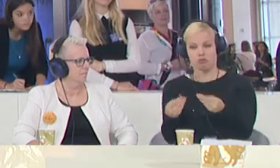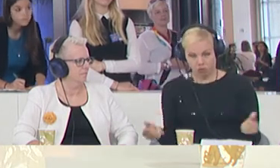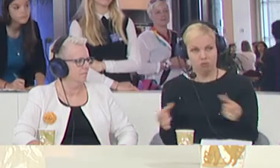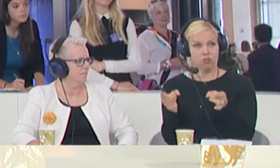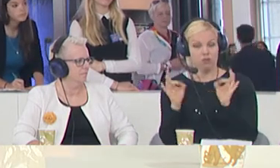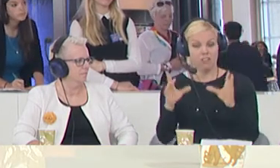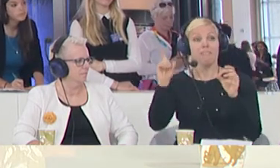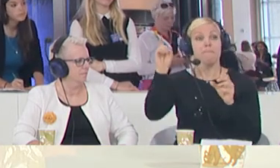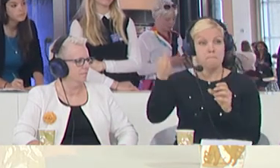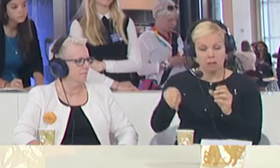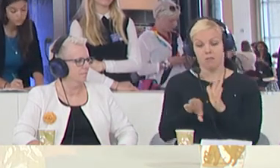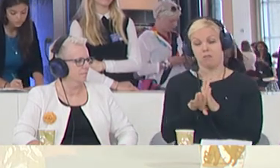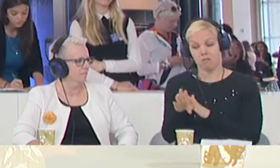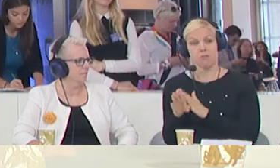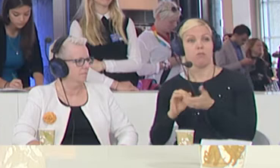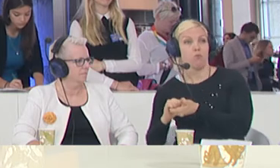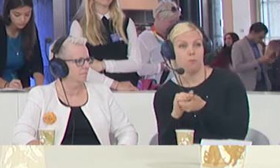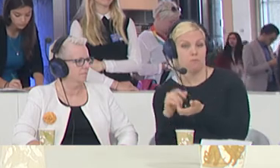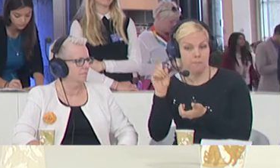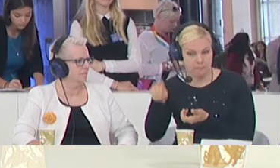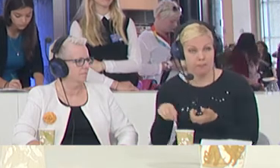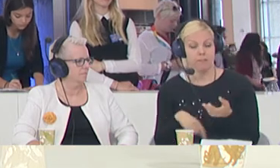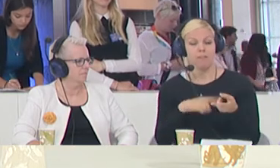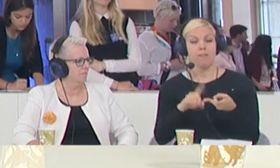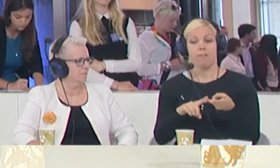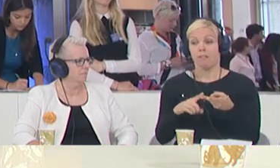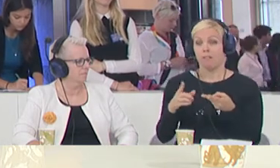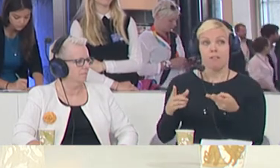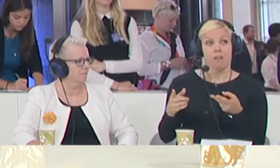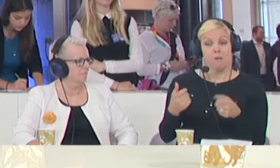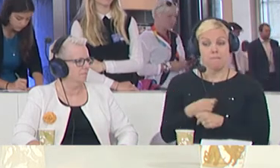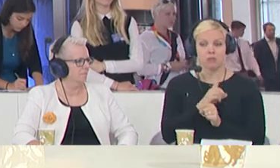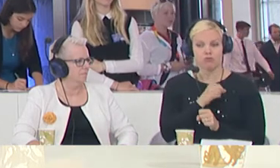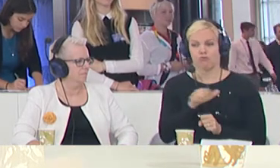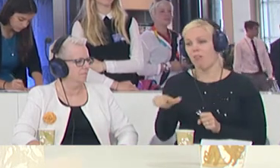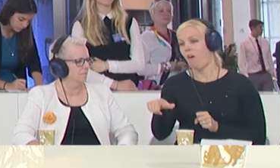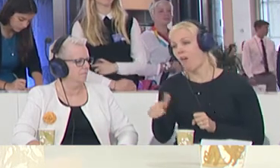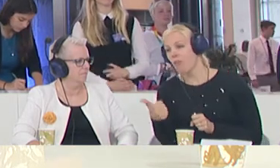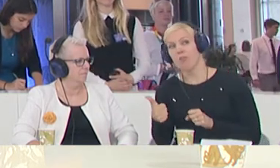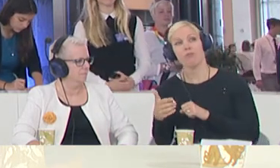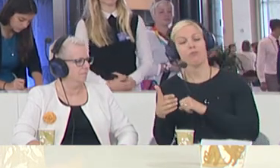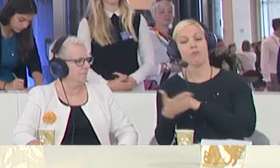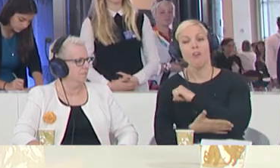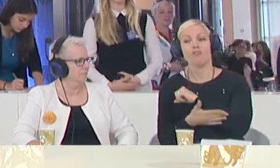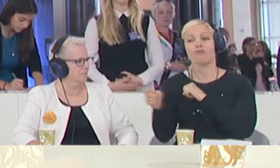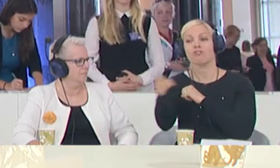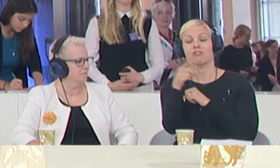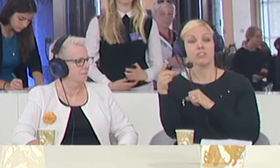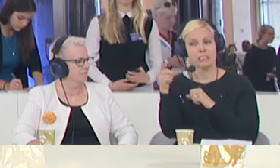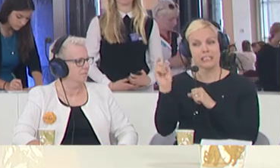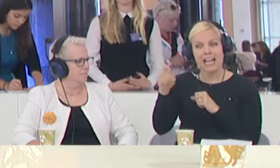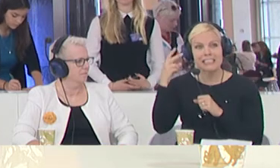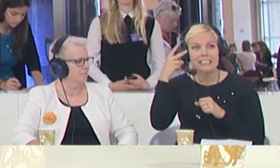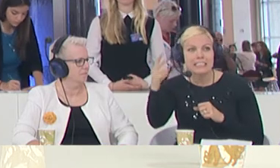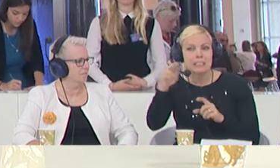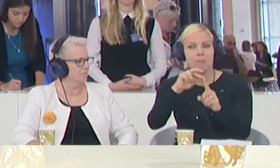cooperation. Yes, we have to make sure that other countries, especially people, can see a perspective in their own home region. But that